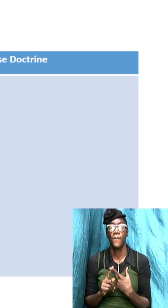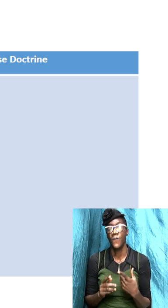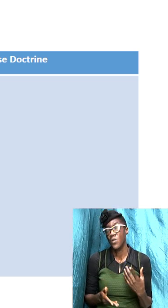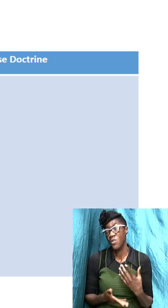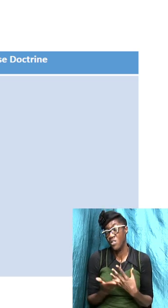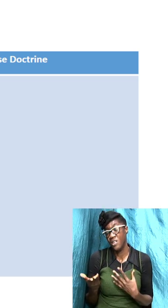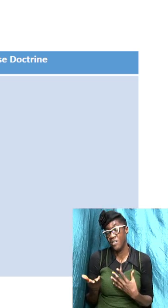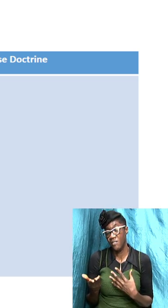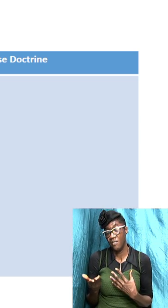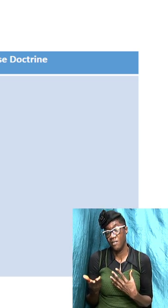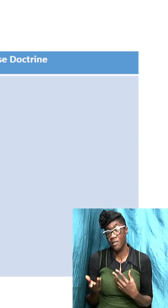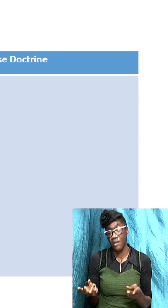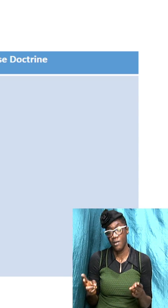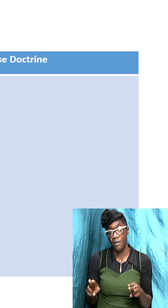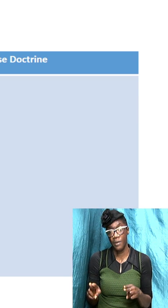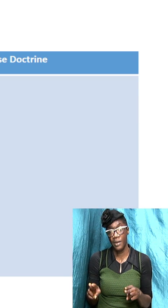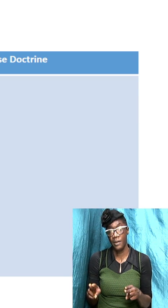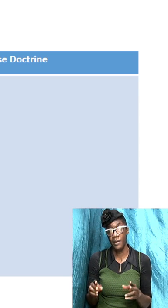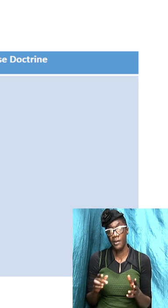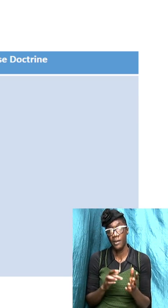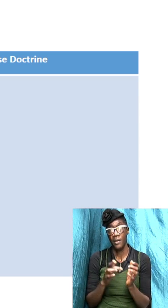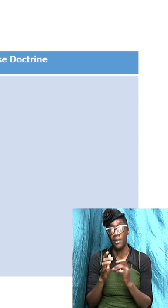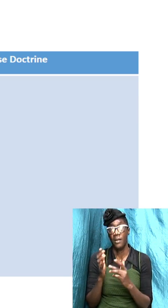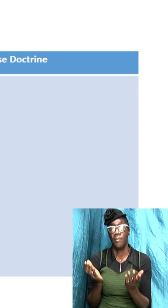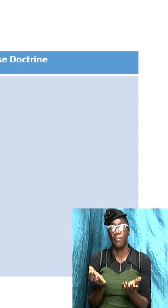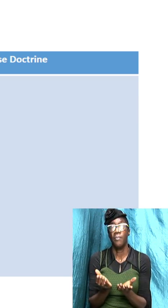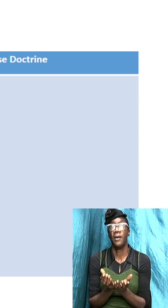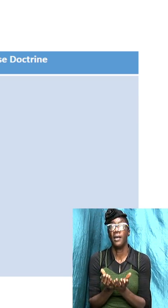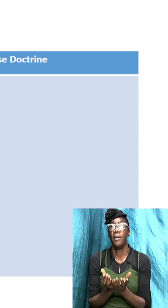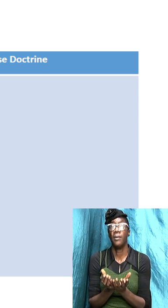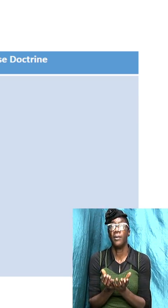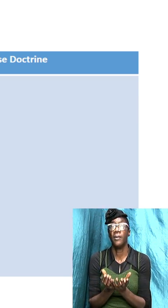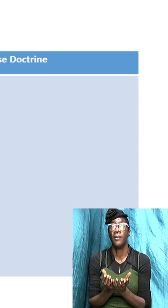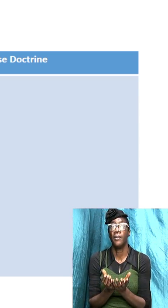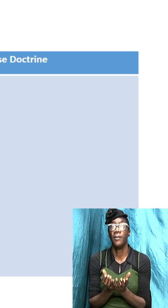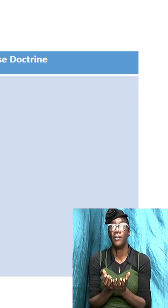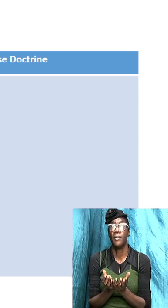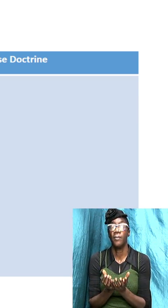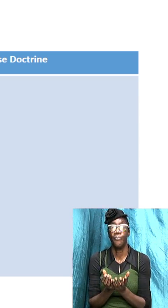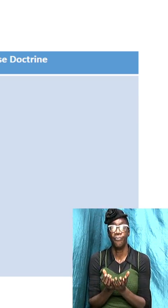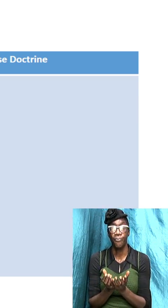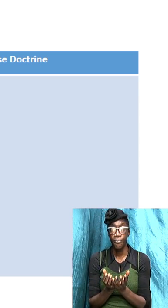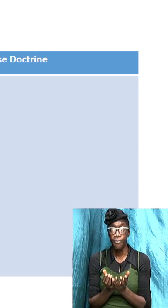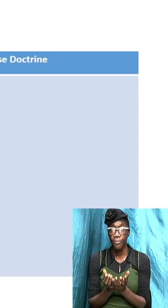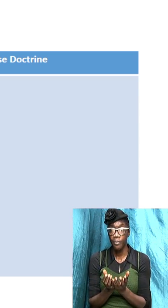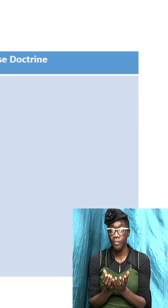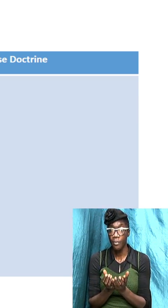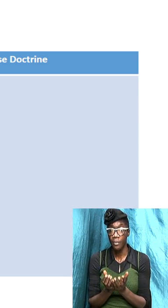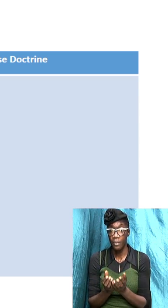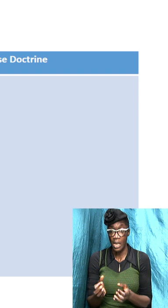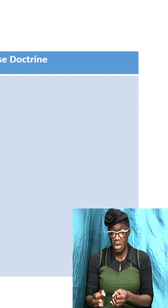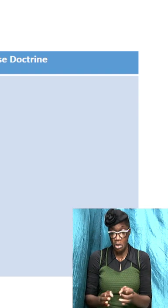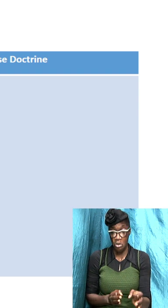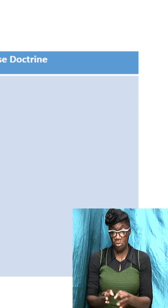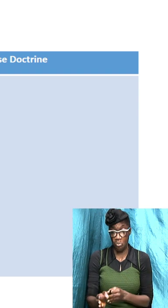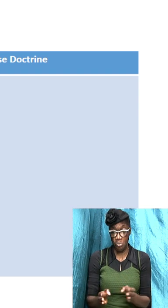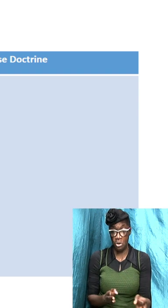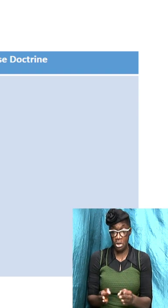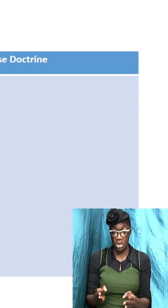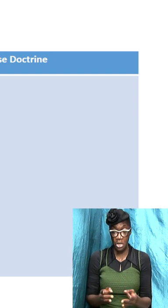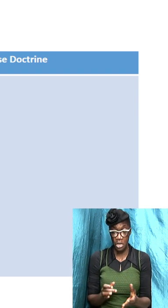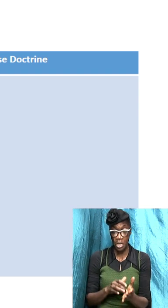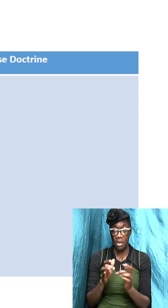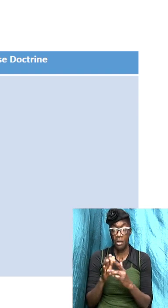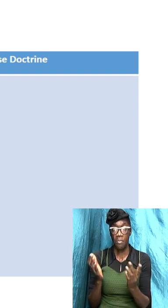tied scripture interprets scripture if the Bible